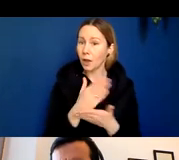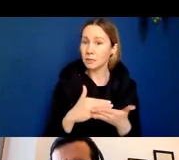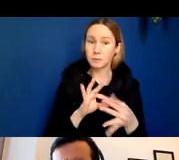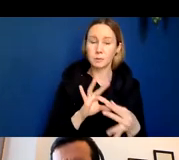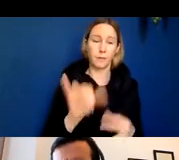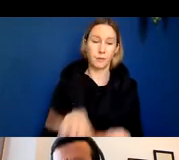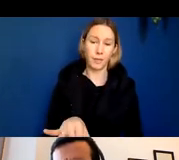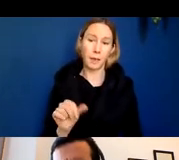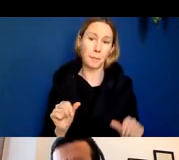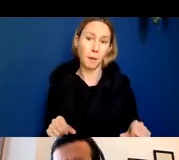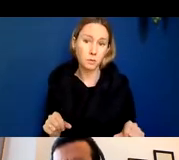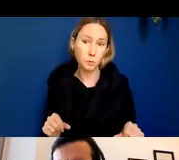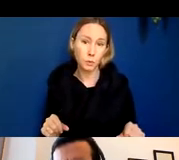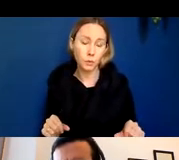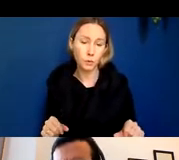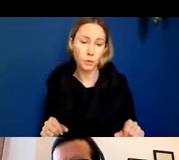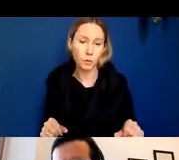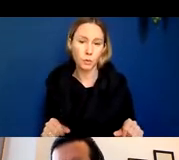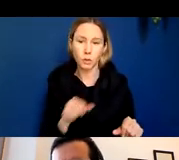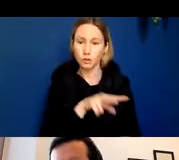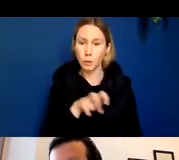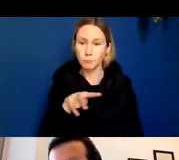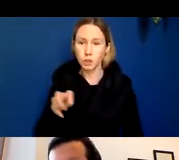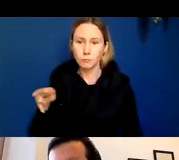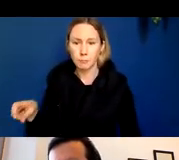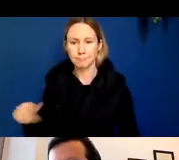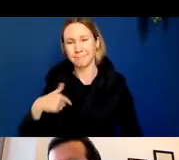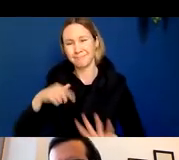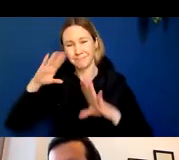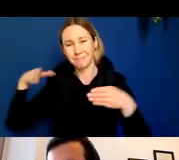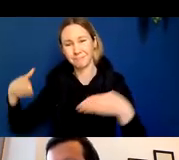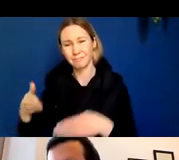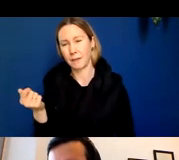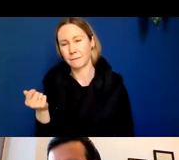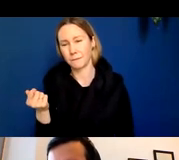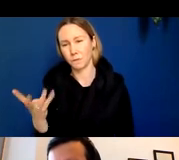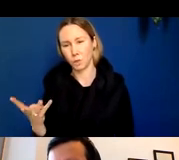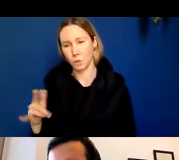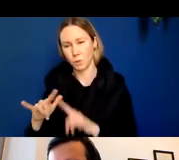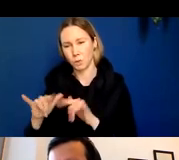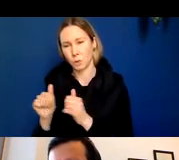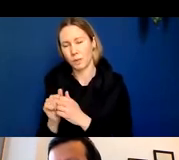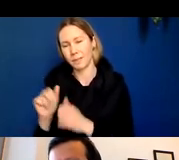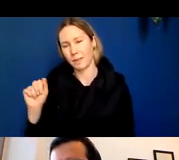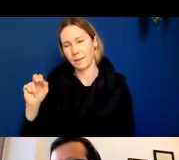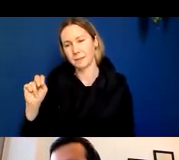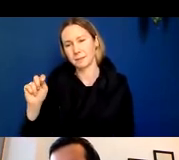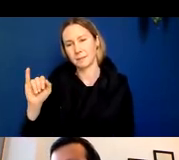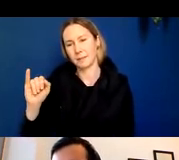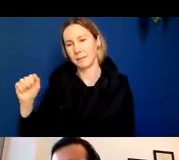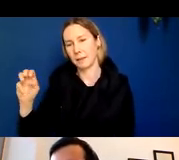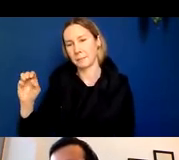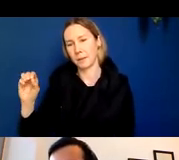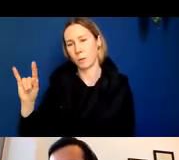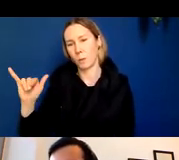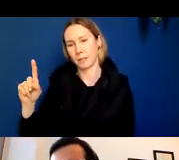possible pathogenic cascade I'm really just going to focus on a few that parallel the anti-amyloid therapies because there have